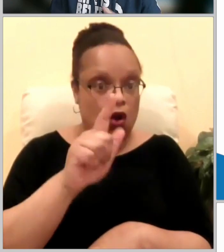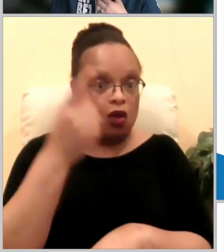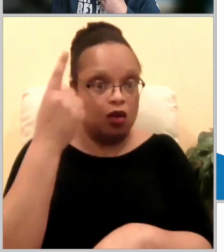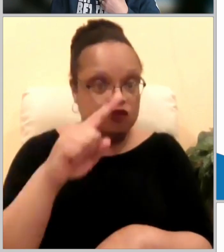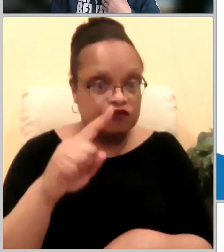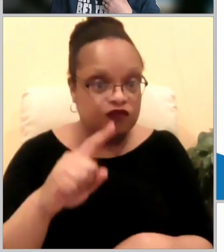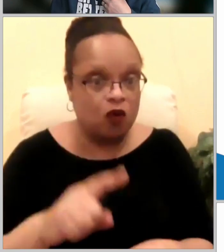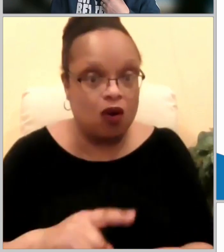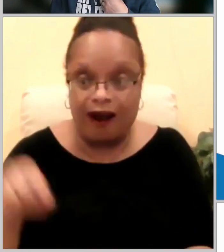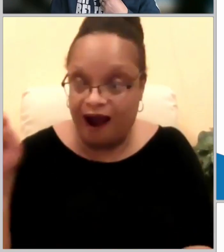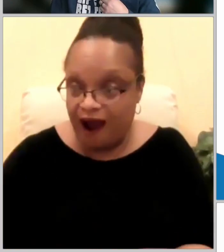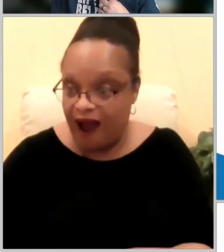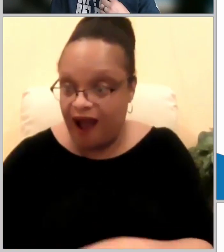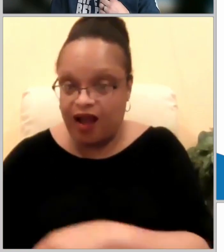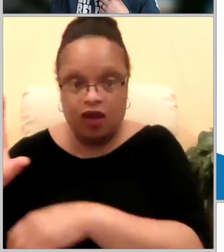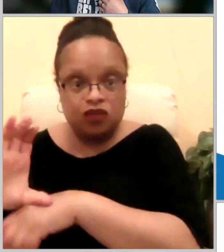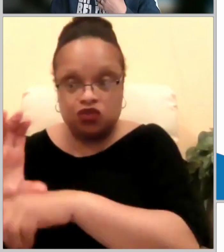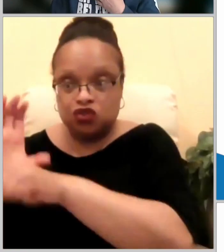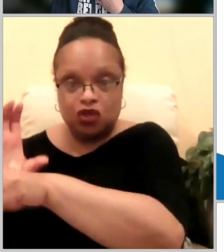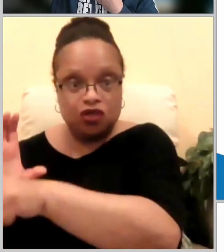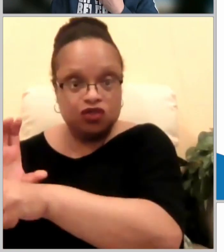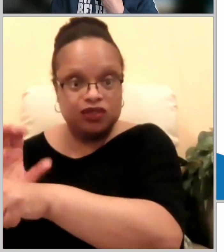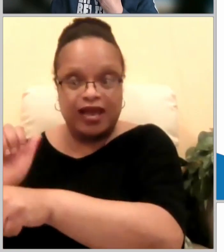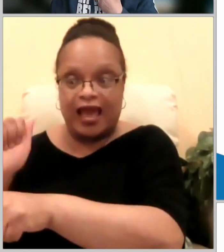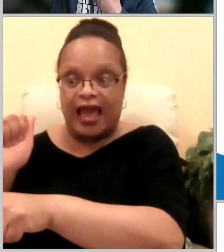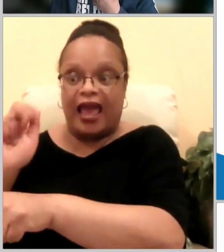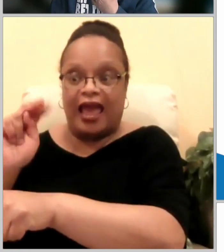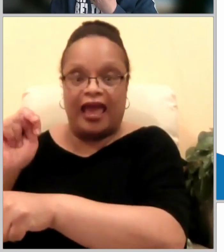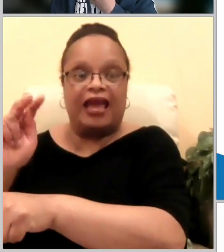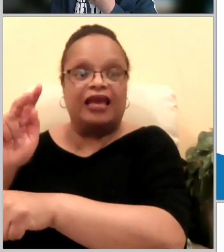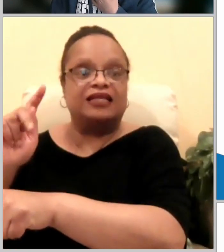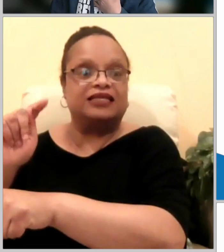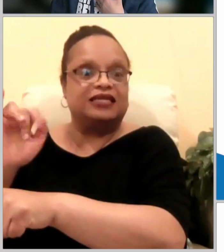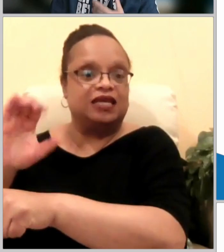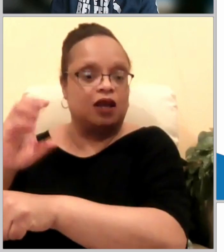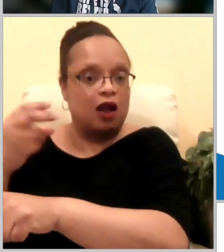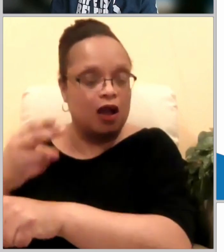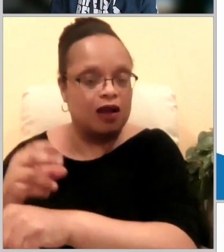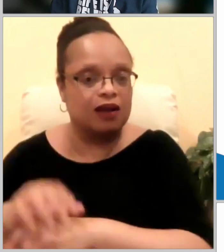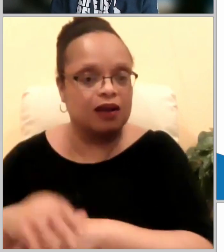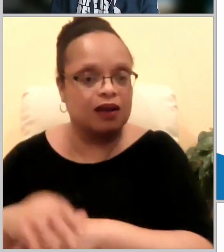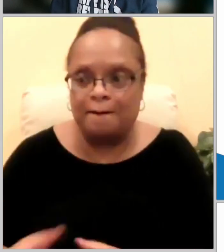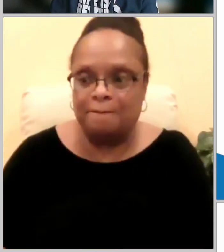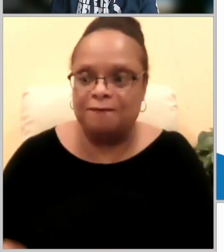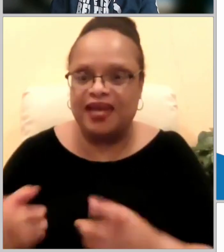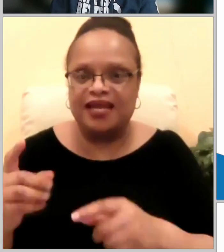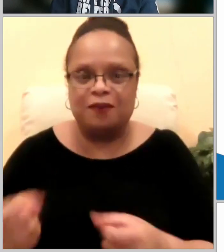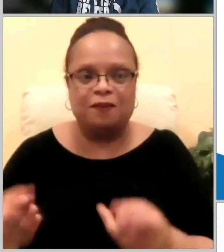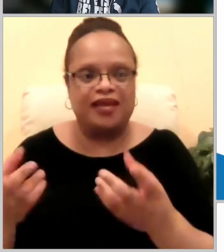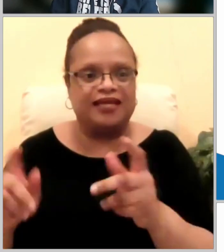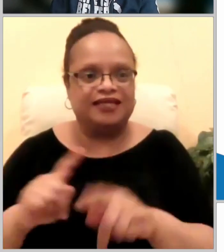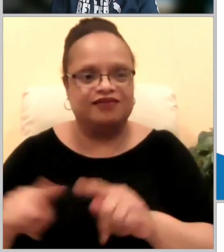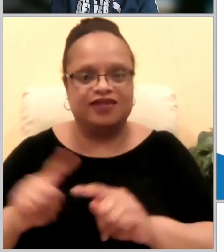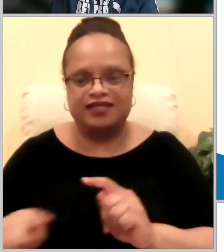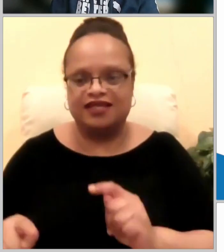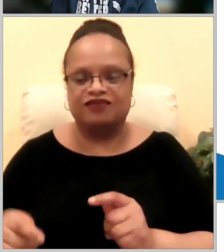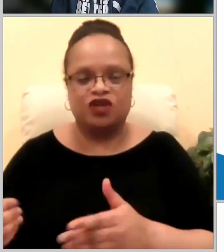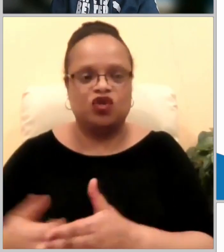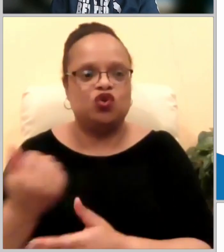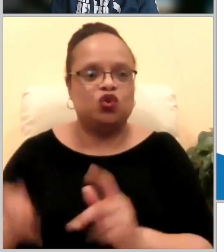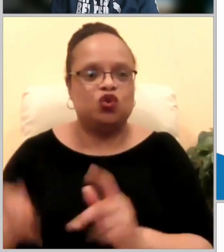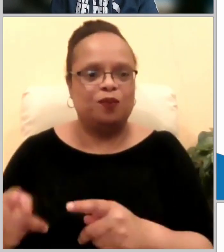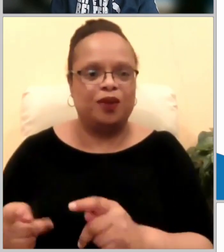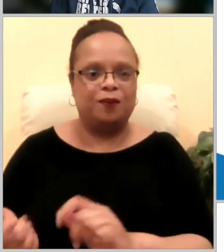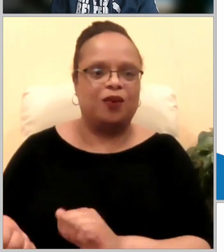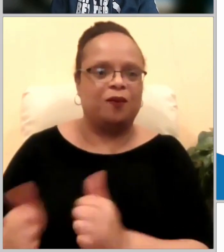important role and example being laid out here in verse 26 there were many new converts and a new dynamic of both